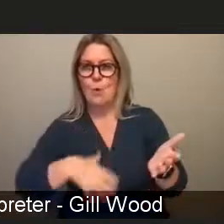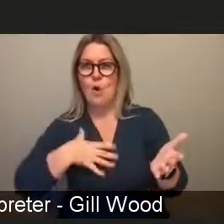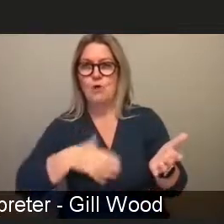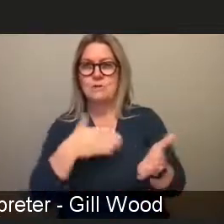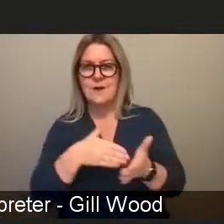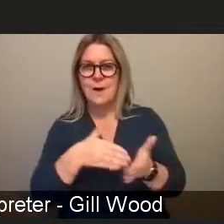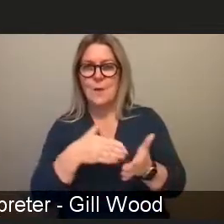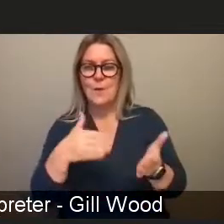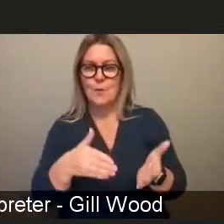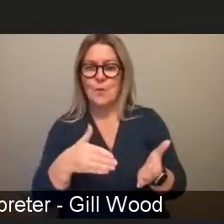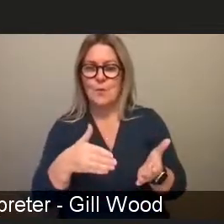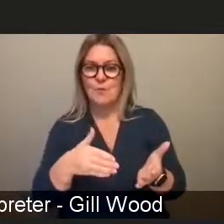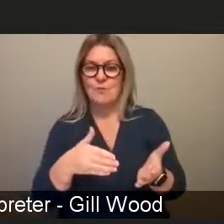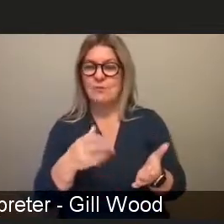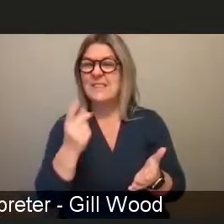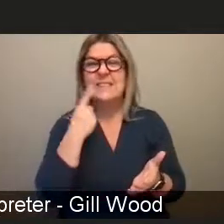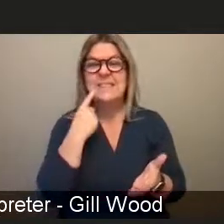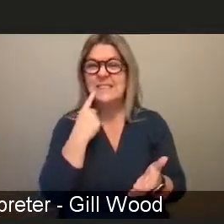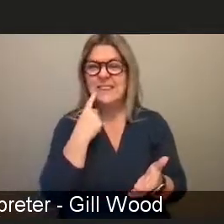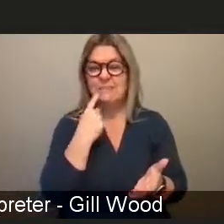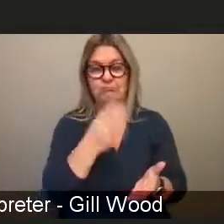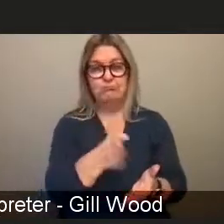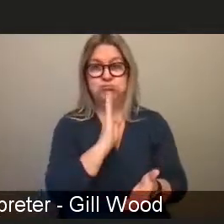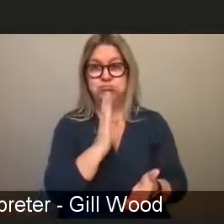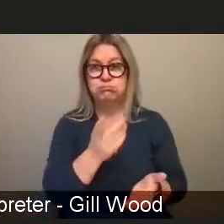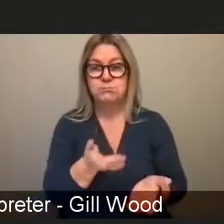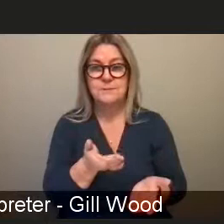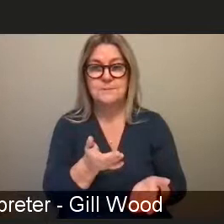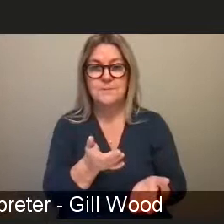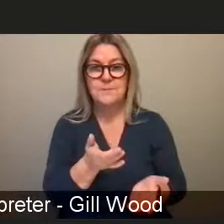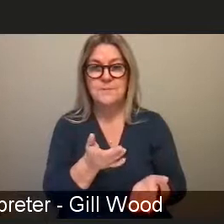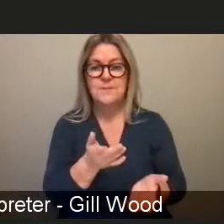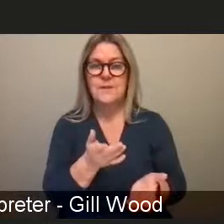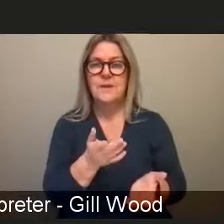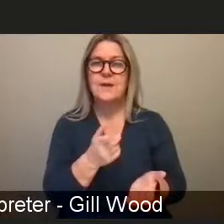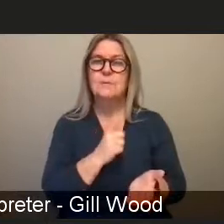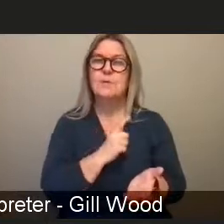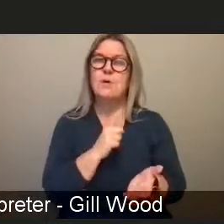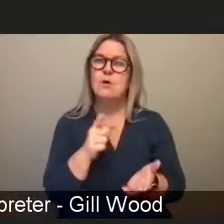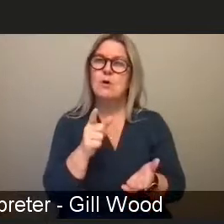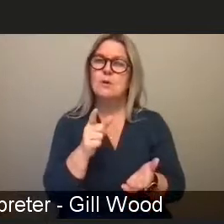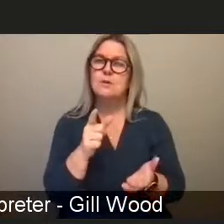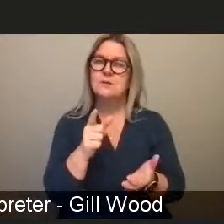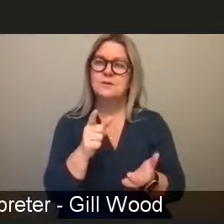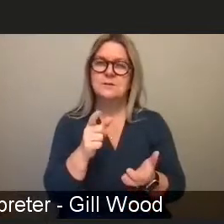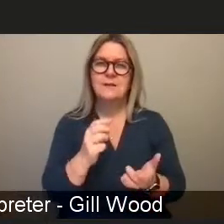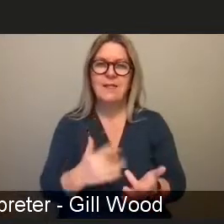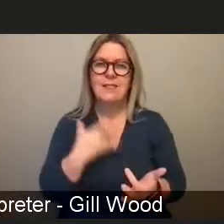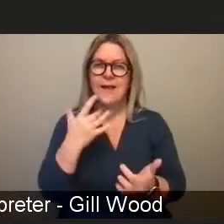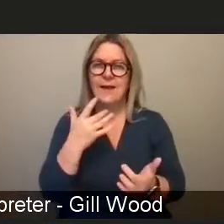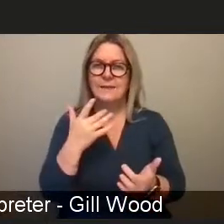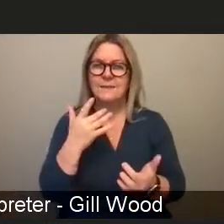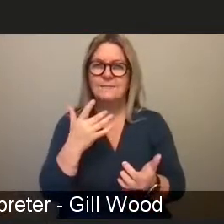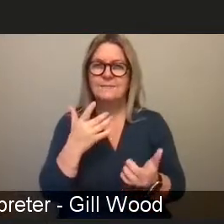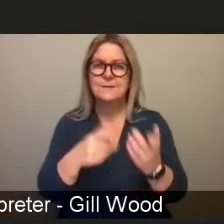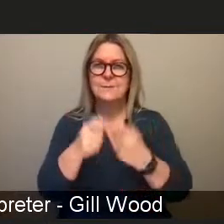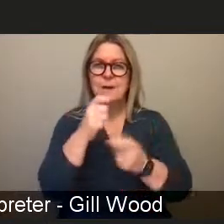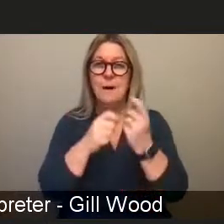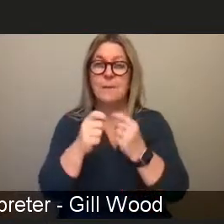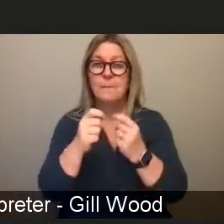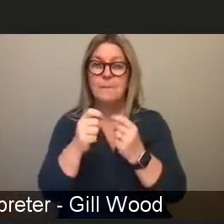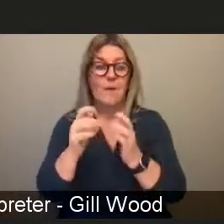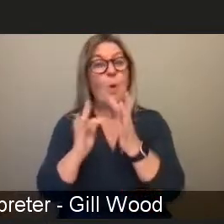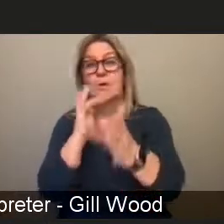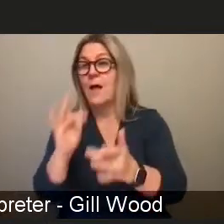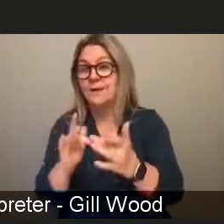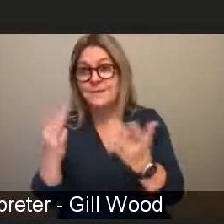lives have moved online through lockdown i think that will have many long